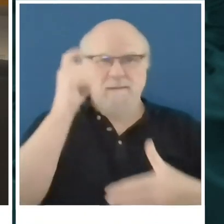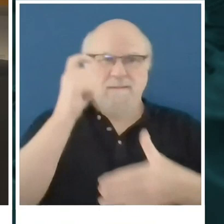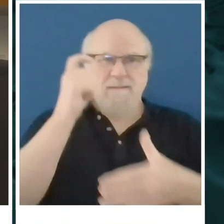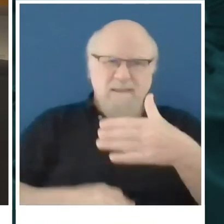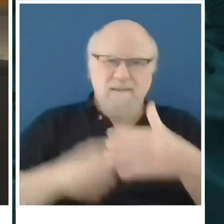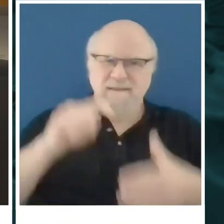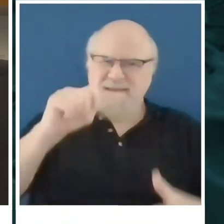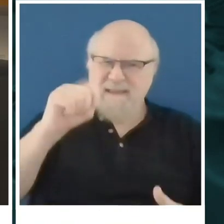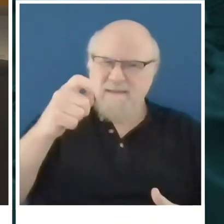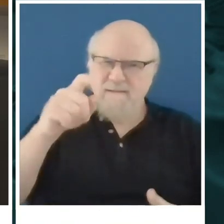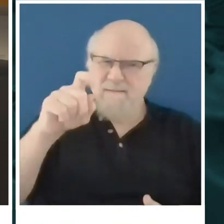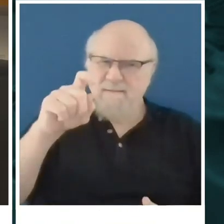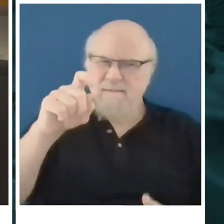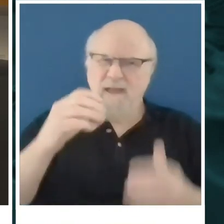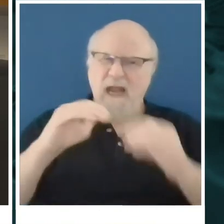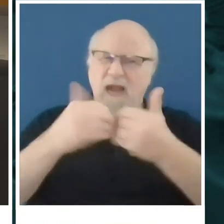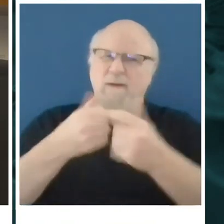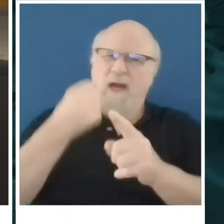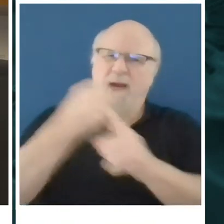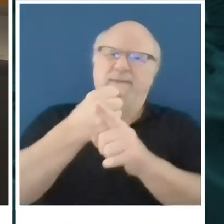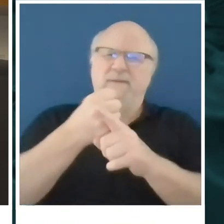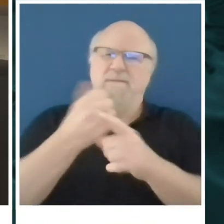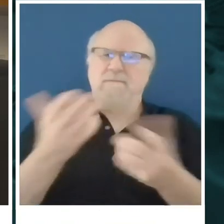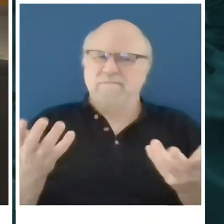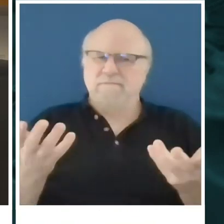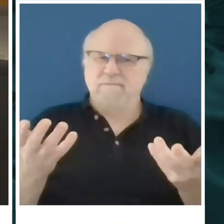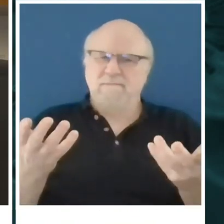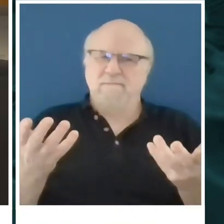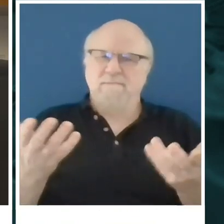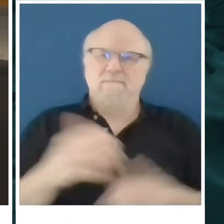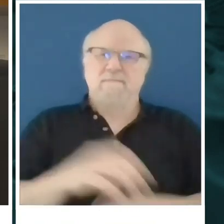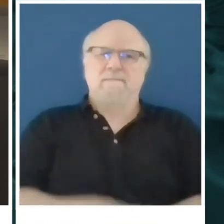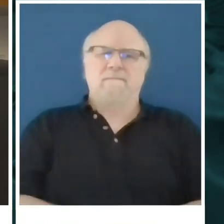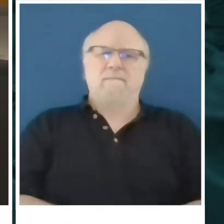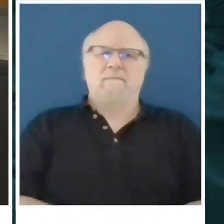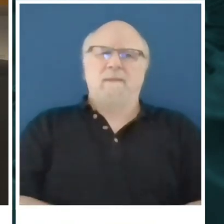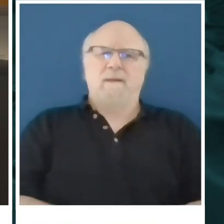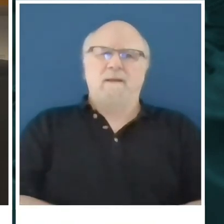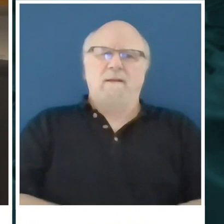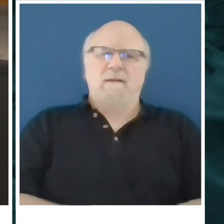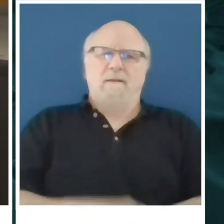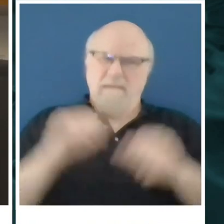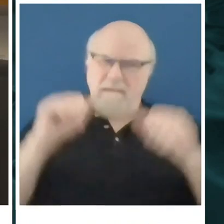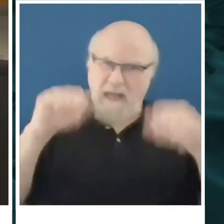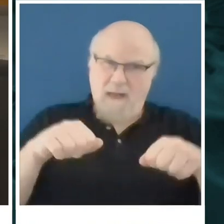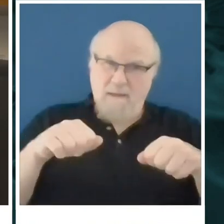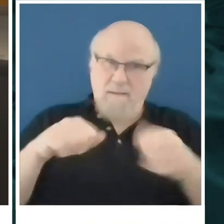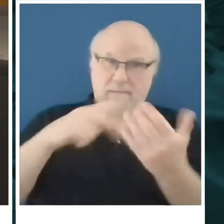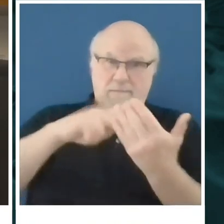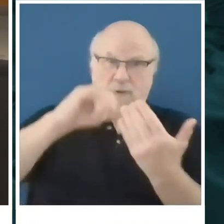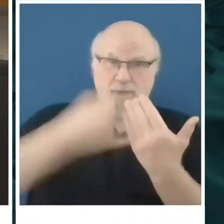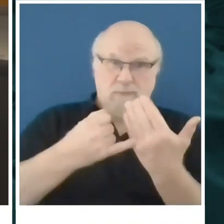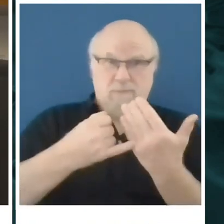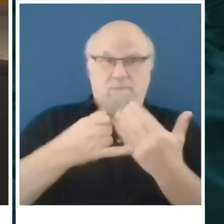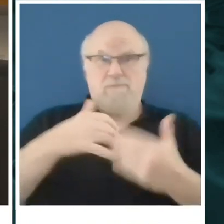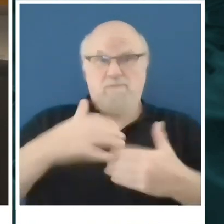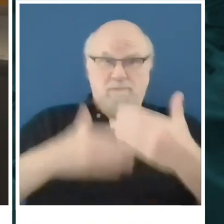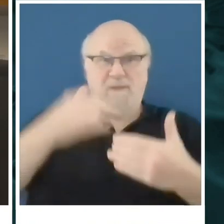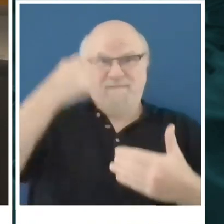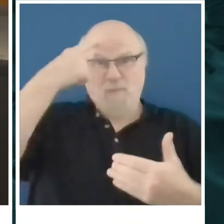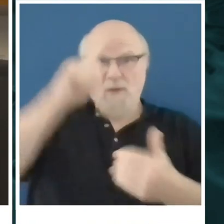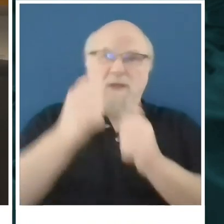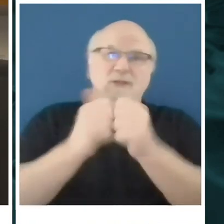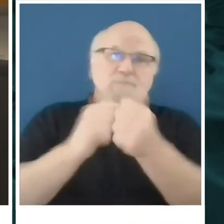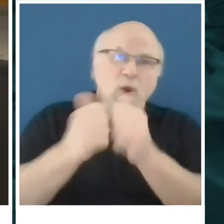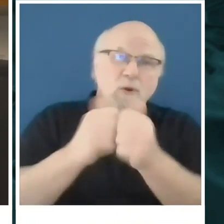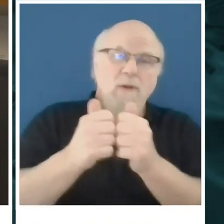how it could be impacted here with tourism obviously down? And are there any potential projects down the line with, you know, sports complex benefiting from something